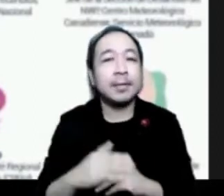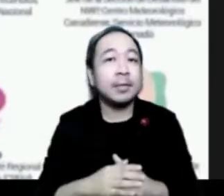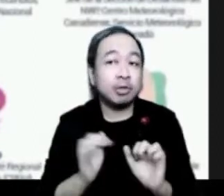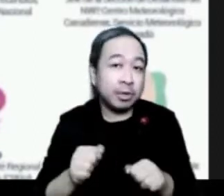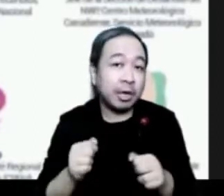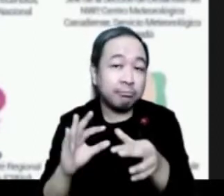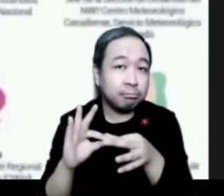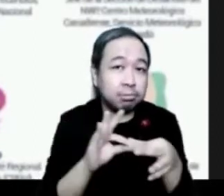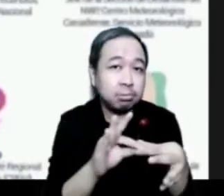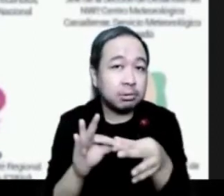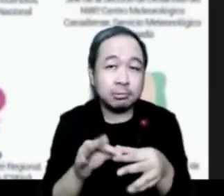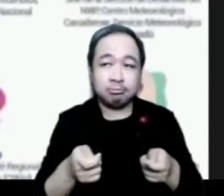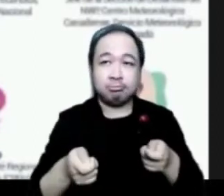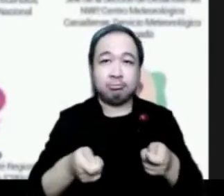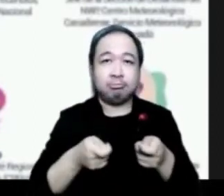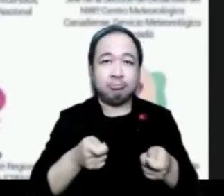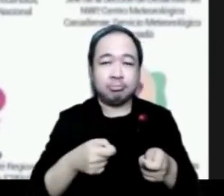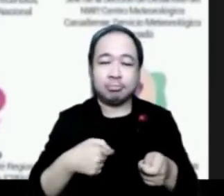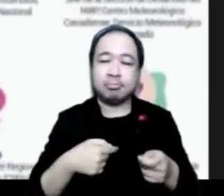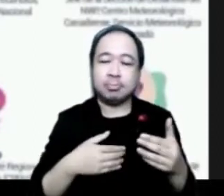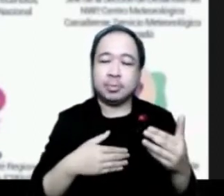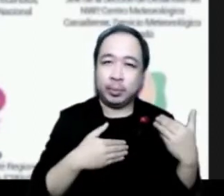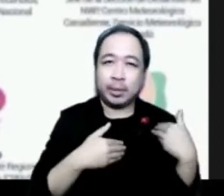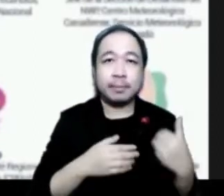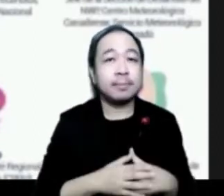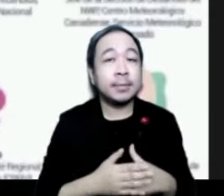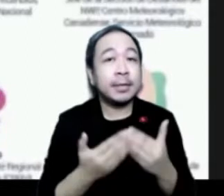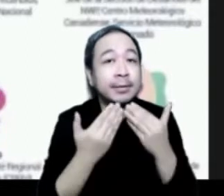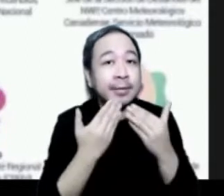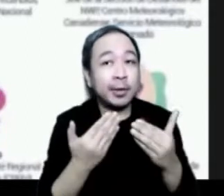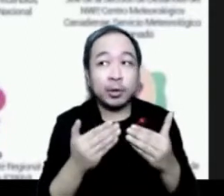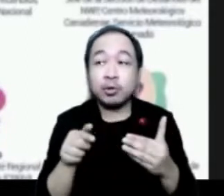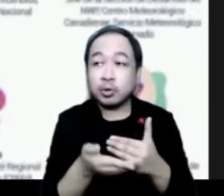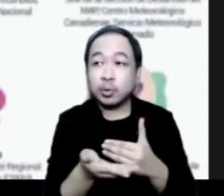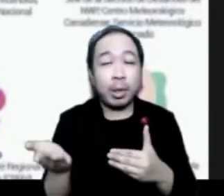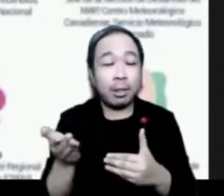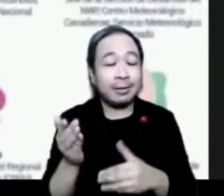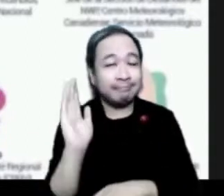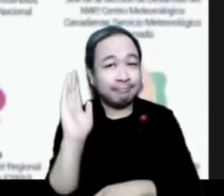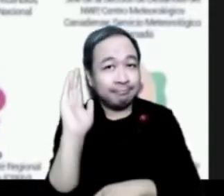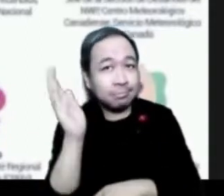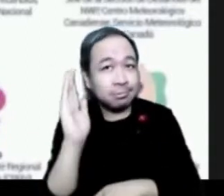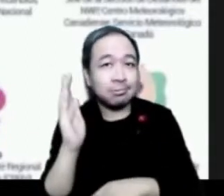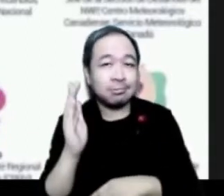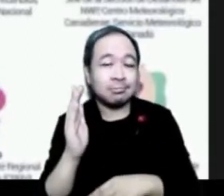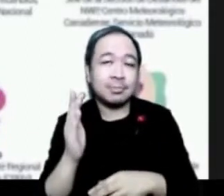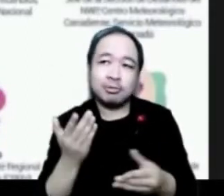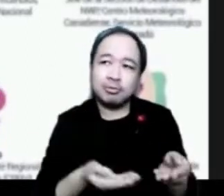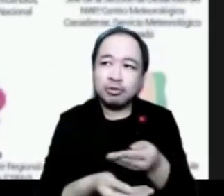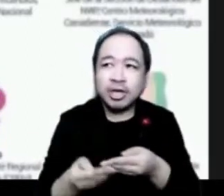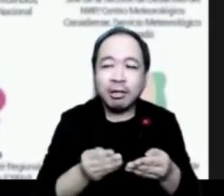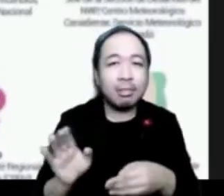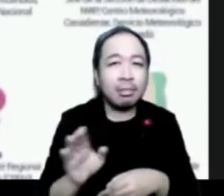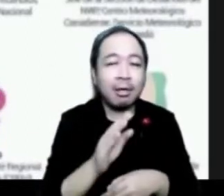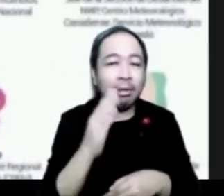coordination aspects. Many thanks to the speakers who accepted to share their vast experience with us today. I would like to introduce